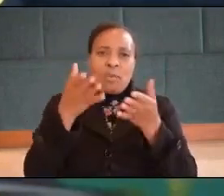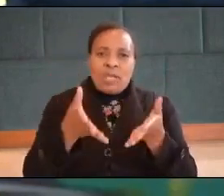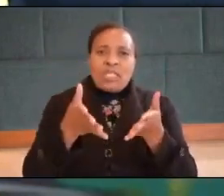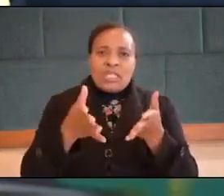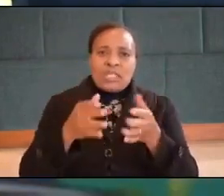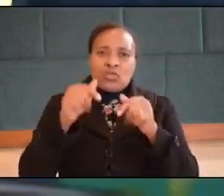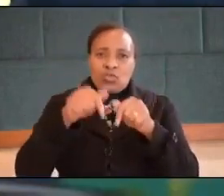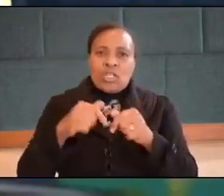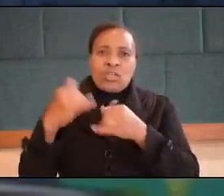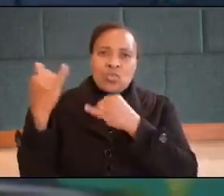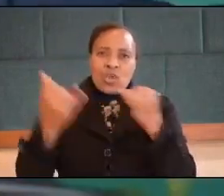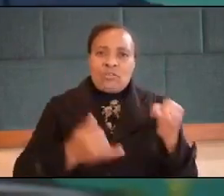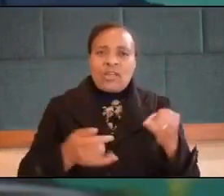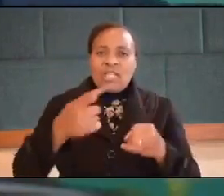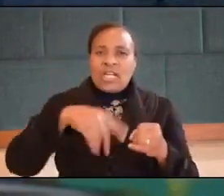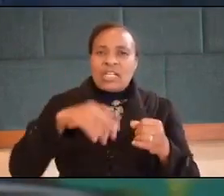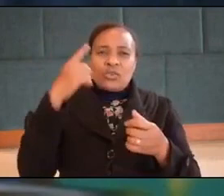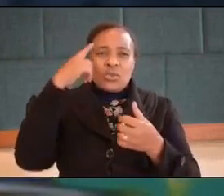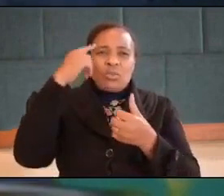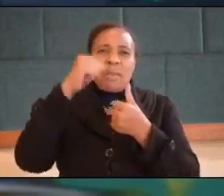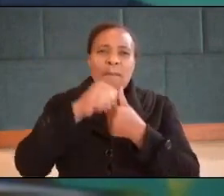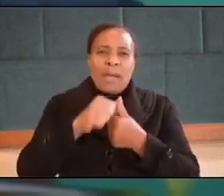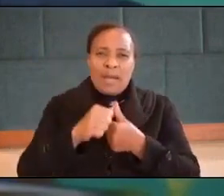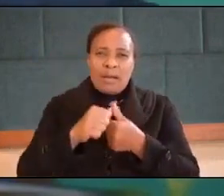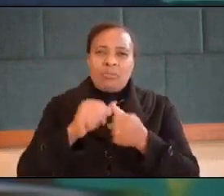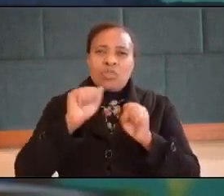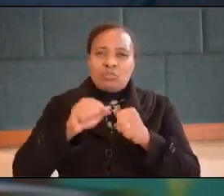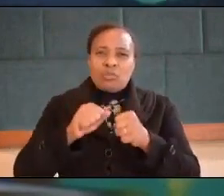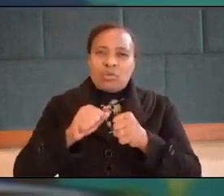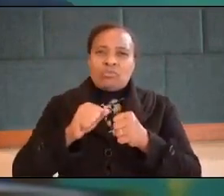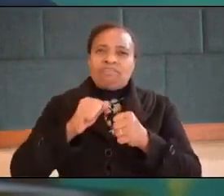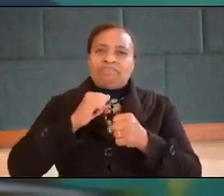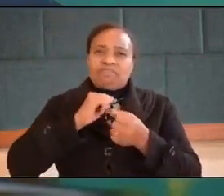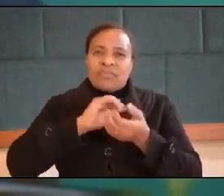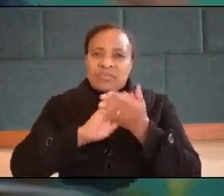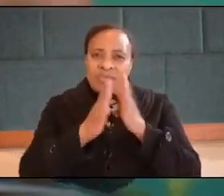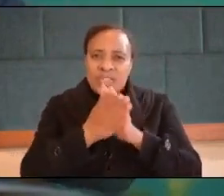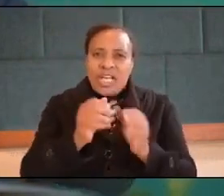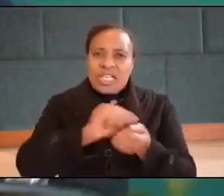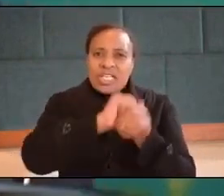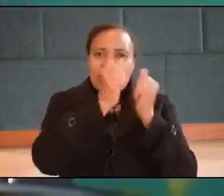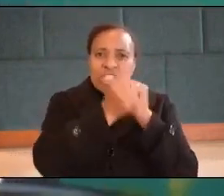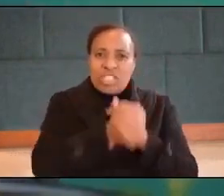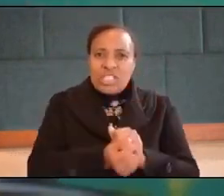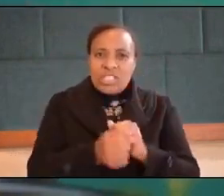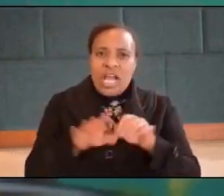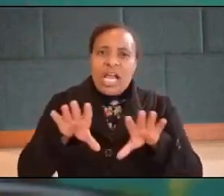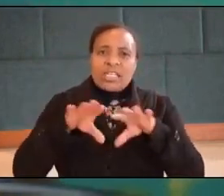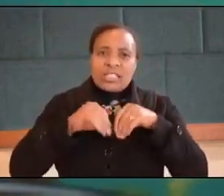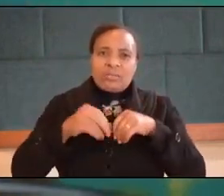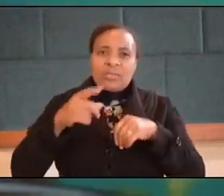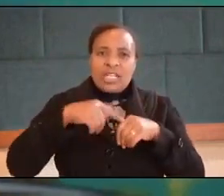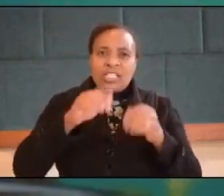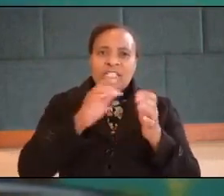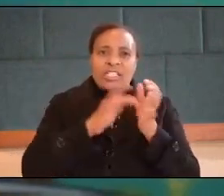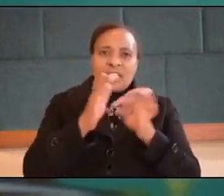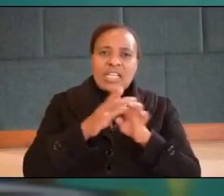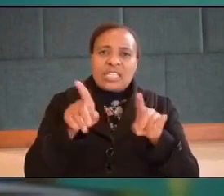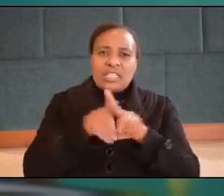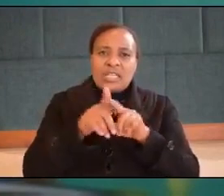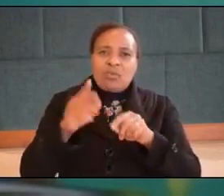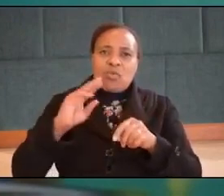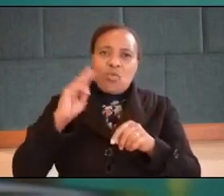and you are inviting us to remember to repent and to return accept us jesus just as we are